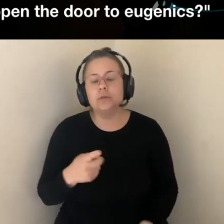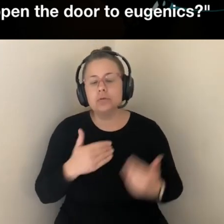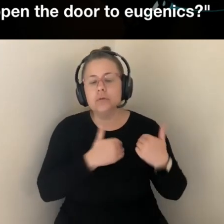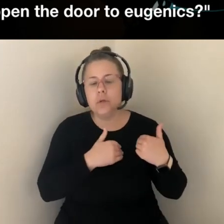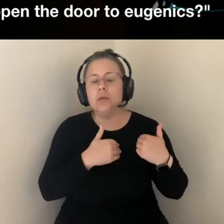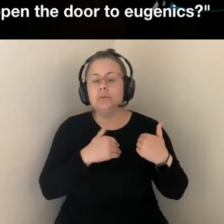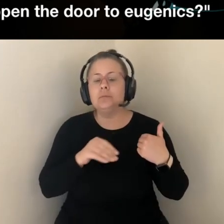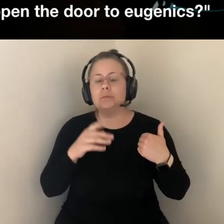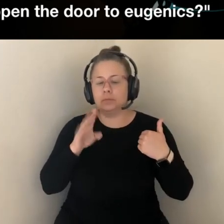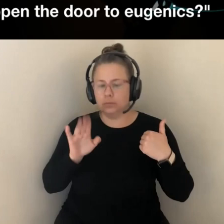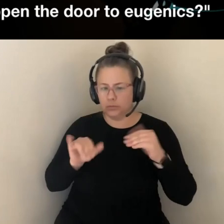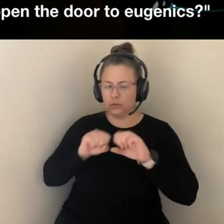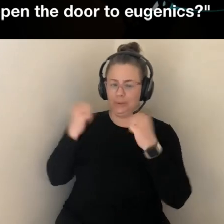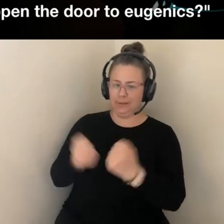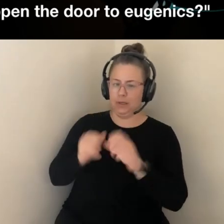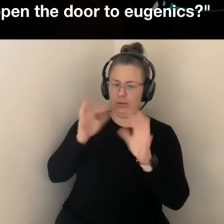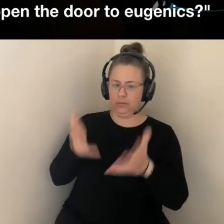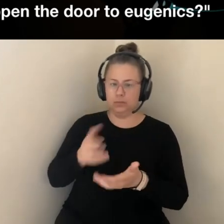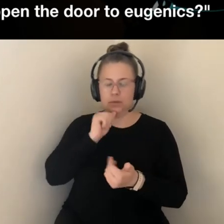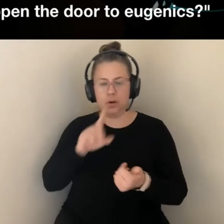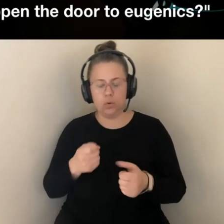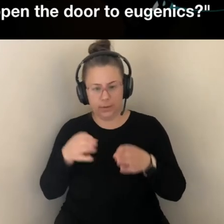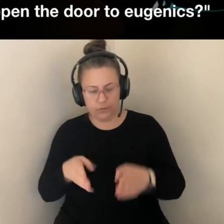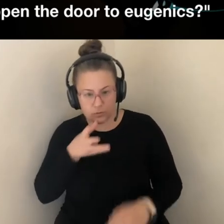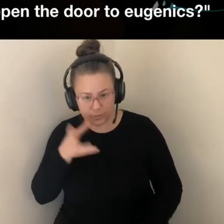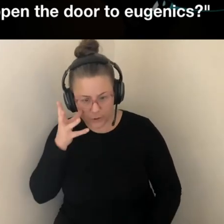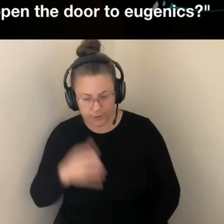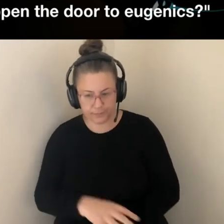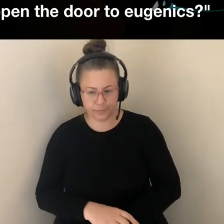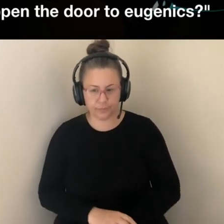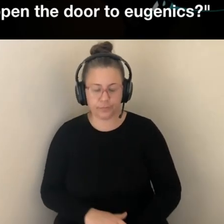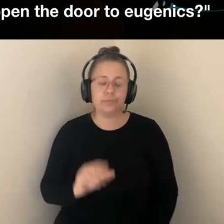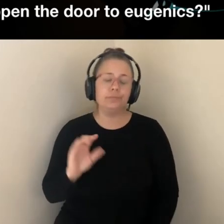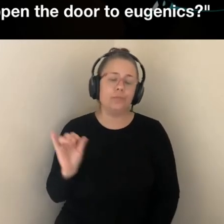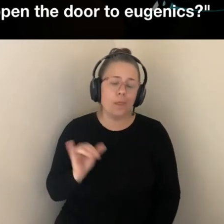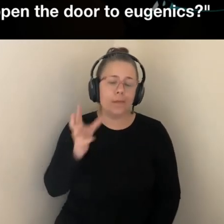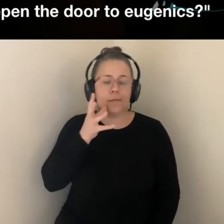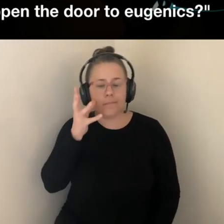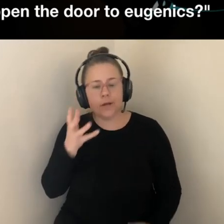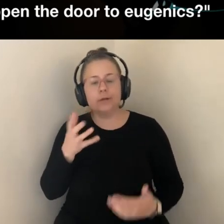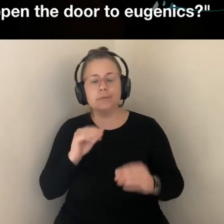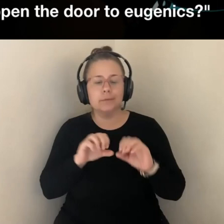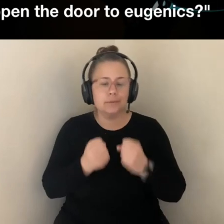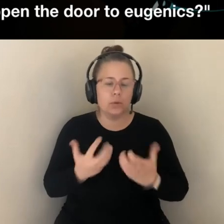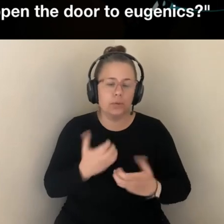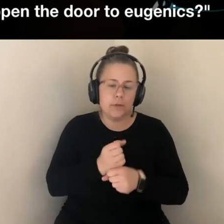TECHNOLOGIES TO MAKE SURE THEY HAVE CHILDREN WITH ALL THE SORT OF BEST OPPORTUNITIES. SO I THINK THE PREVALENCE OF ALL THESE IDEAS AND THIS RELIANCE